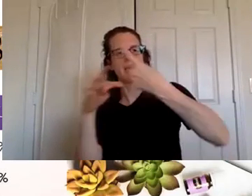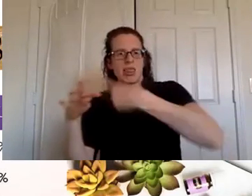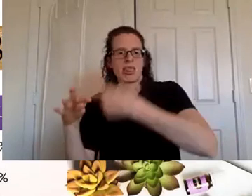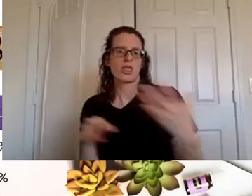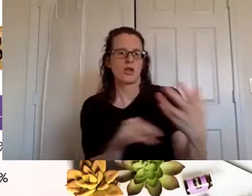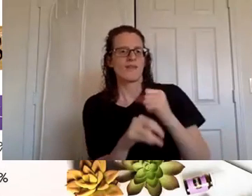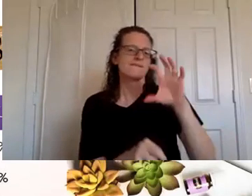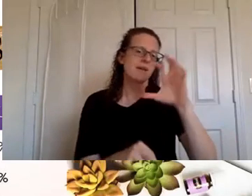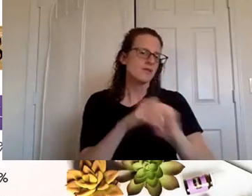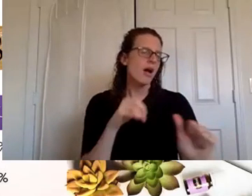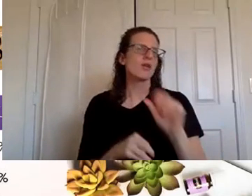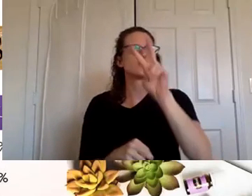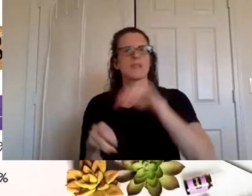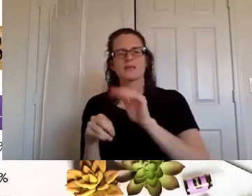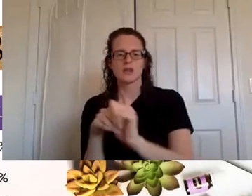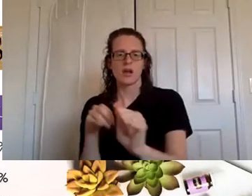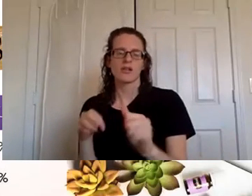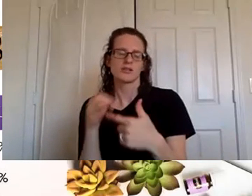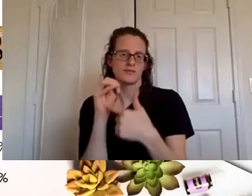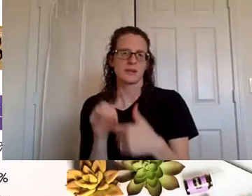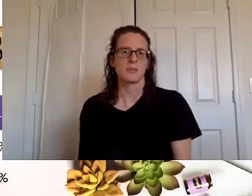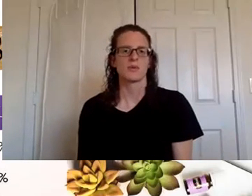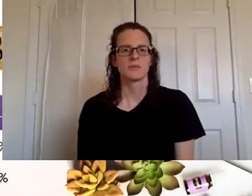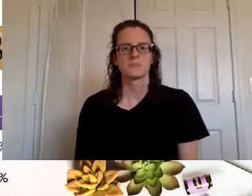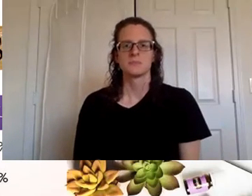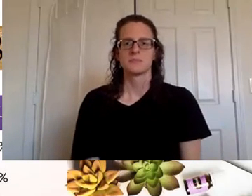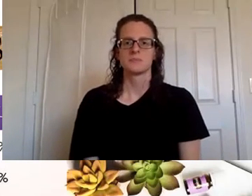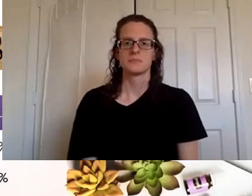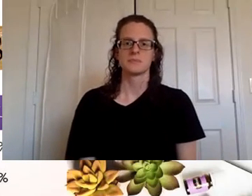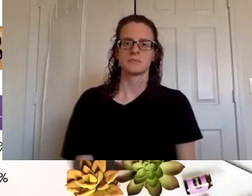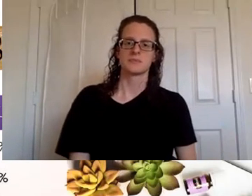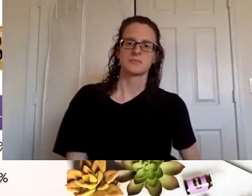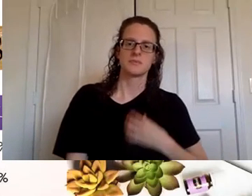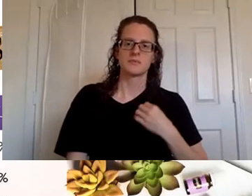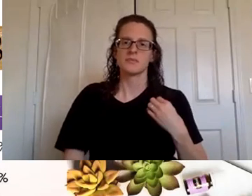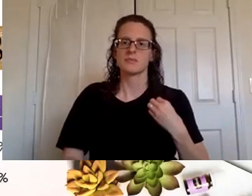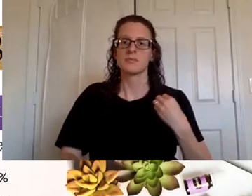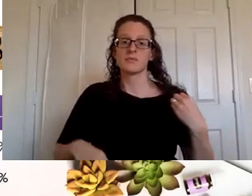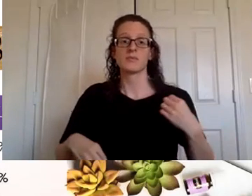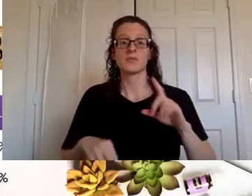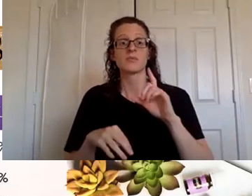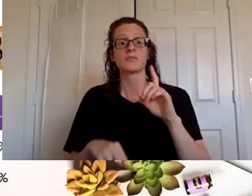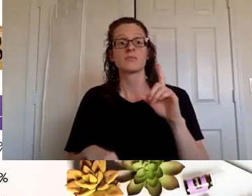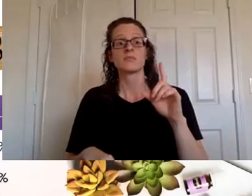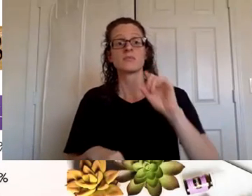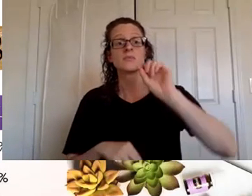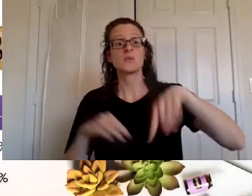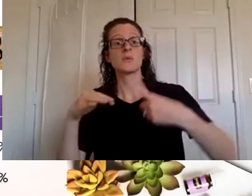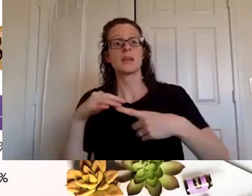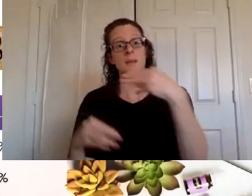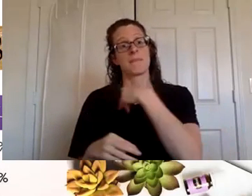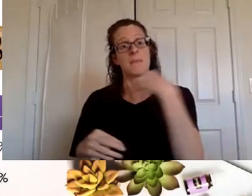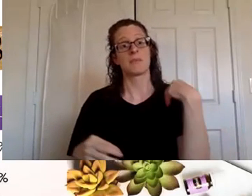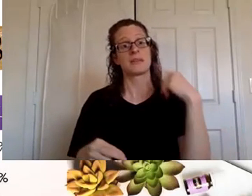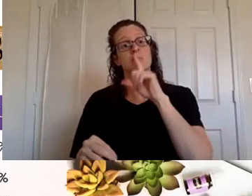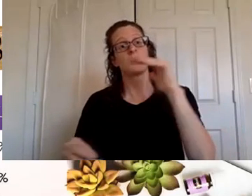based on those members tv purchases um when and i will say too when the member is brand new